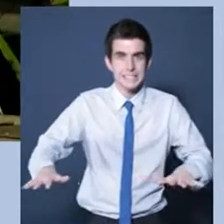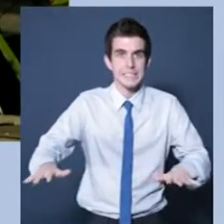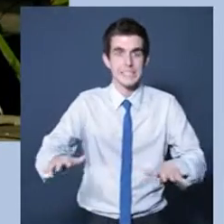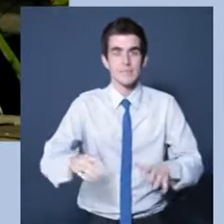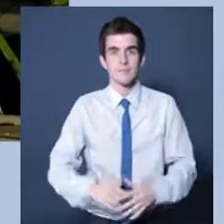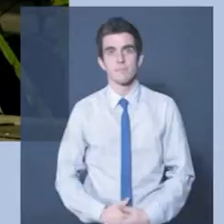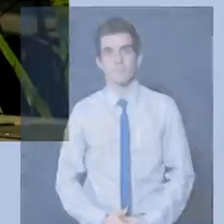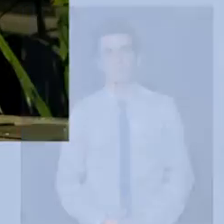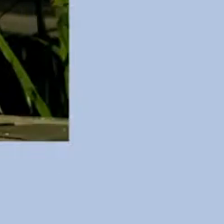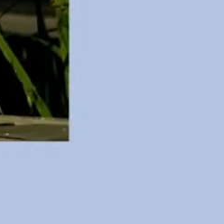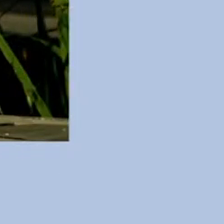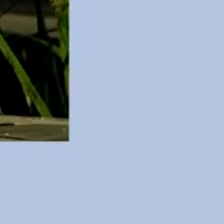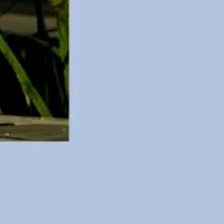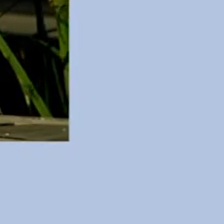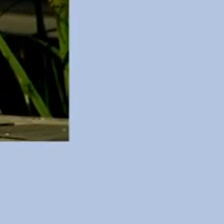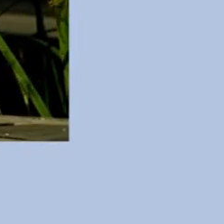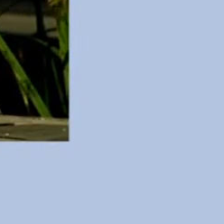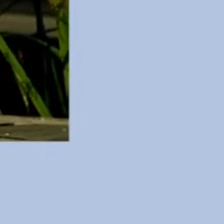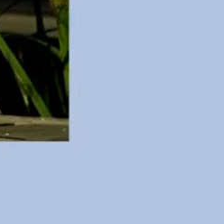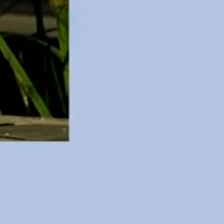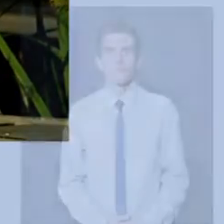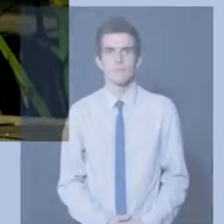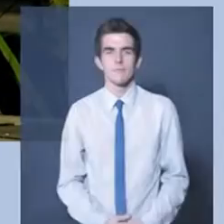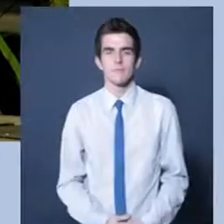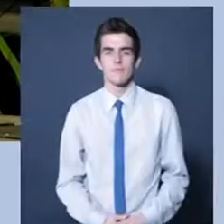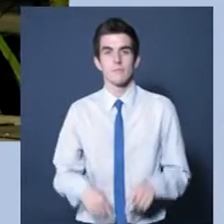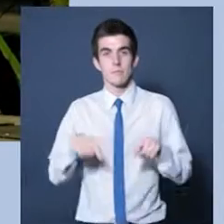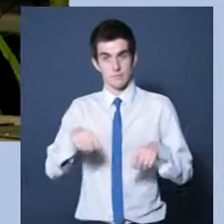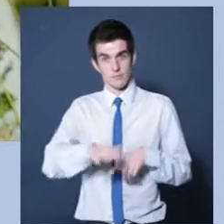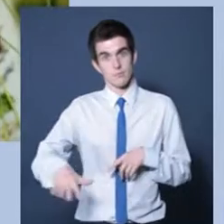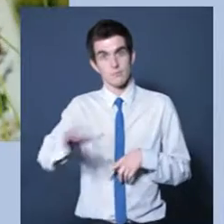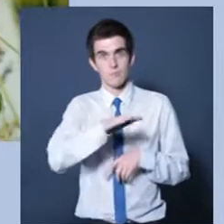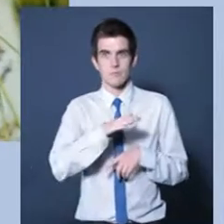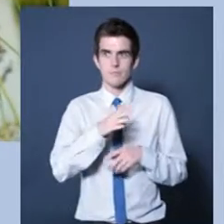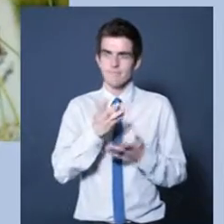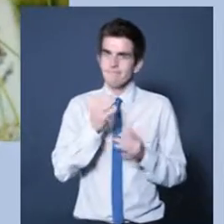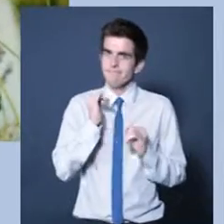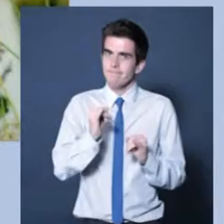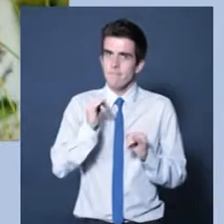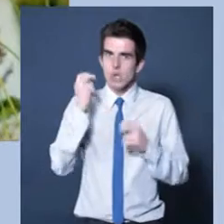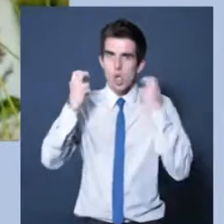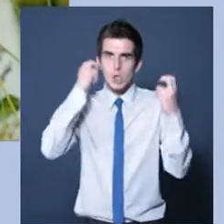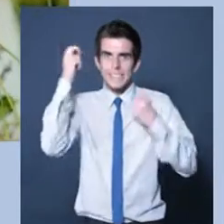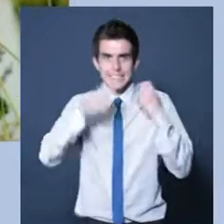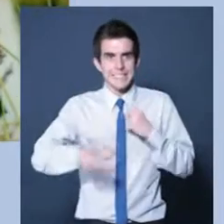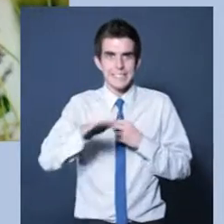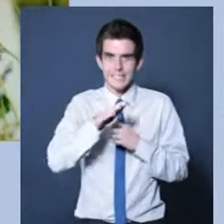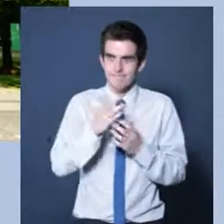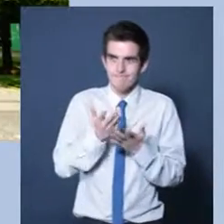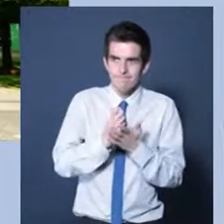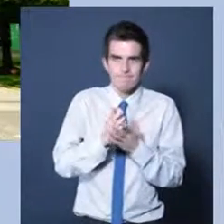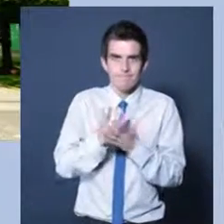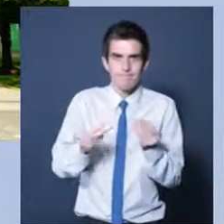this going to be slippery or safe when it's wet. The acoustics of the area. quite noisy actually.